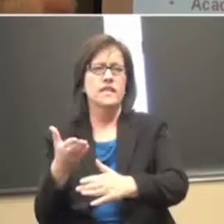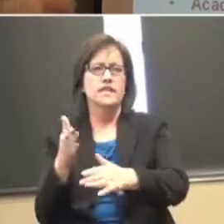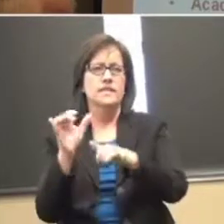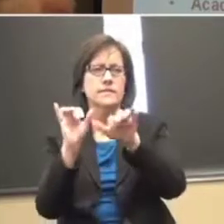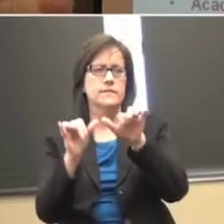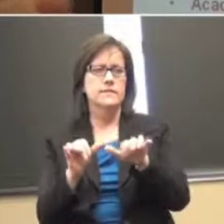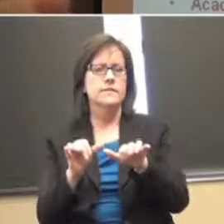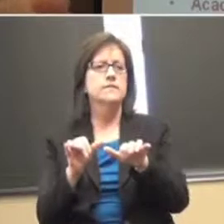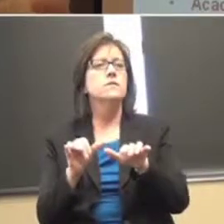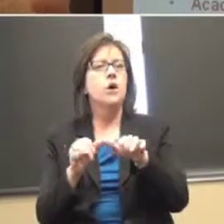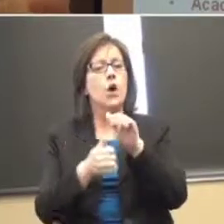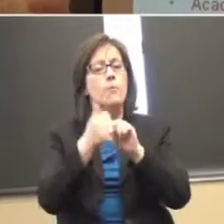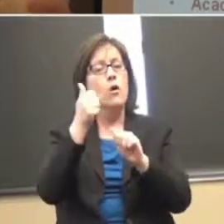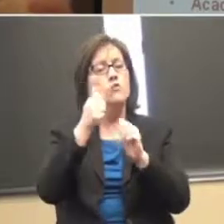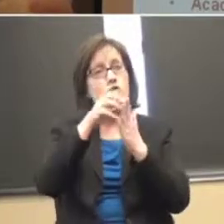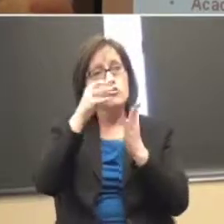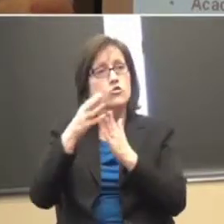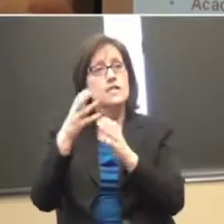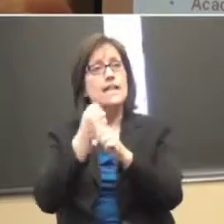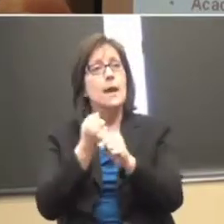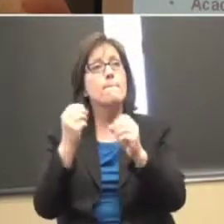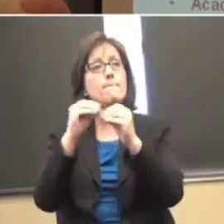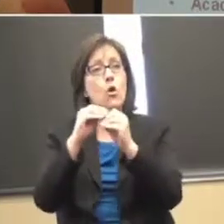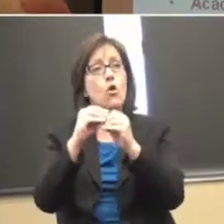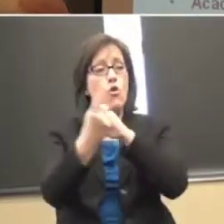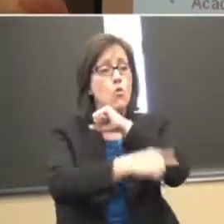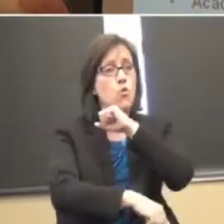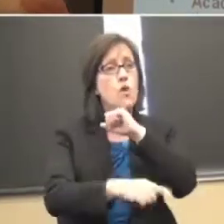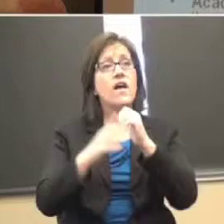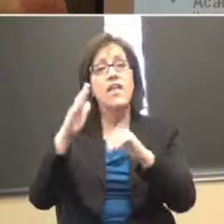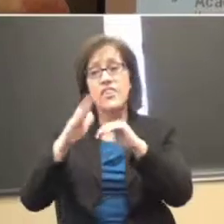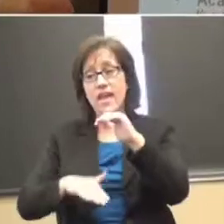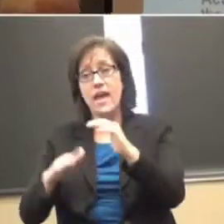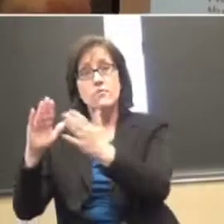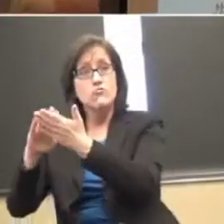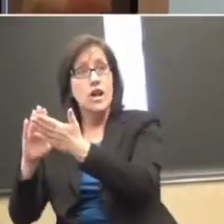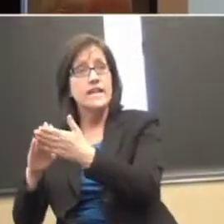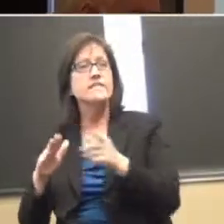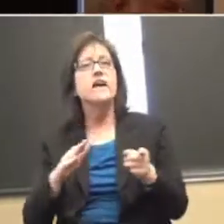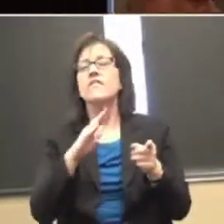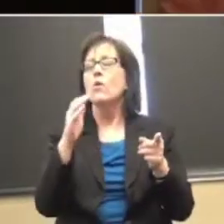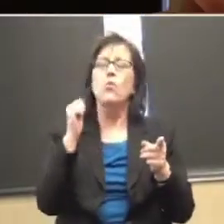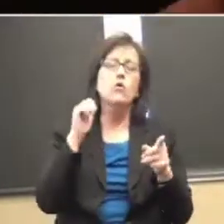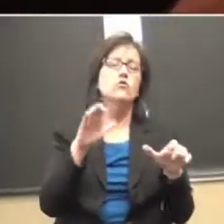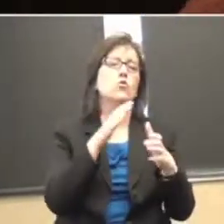Most students who get more reprimand than praise will not do well in that class.